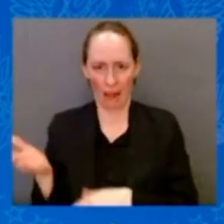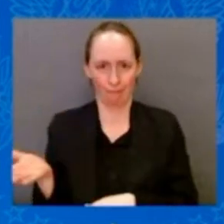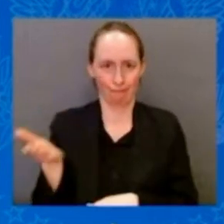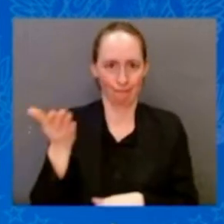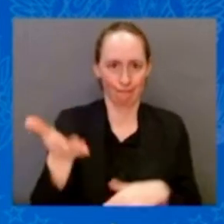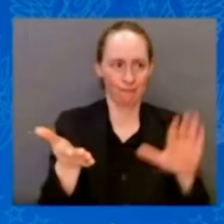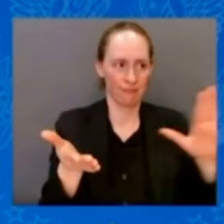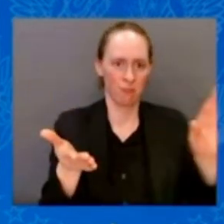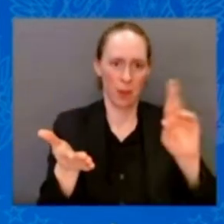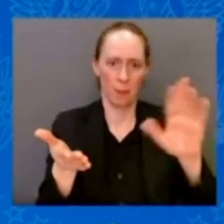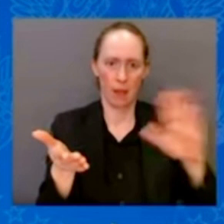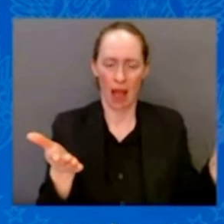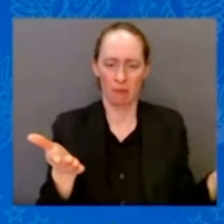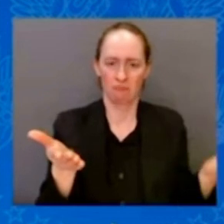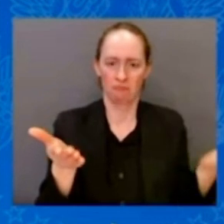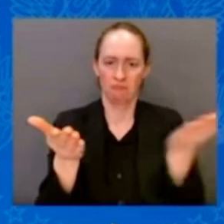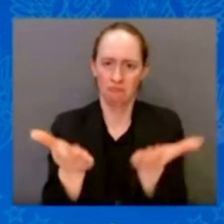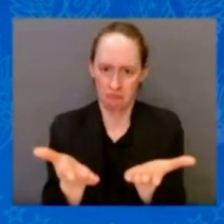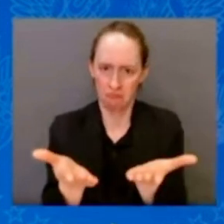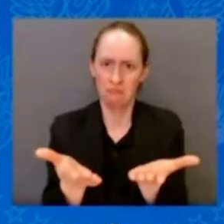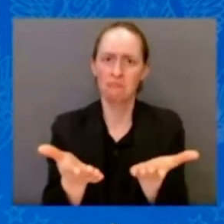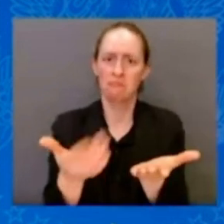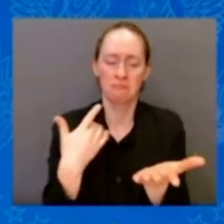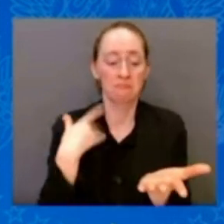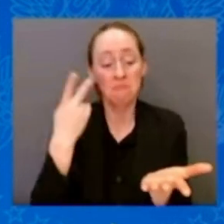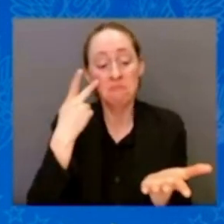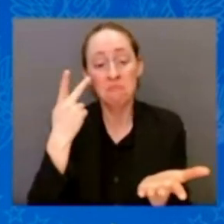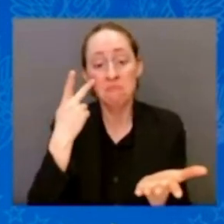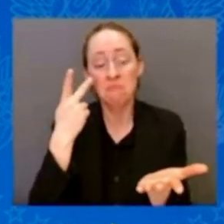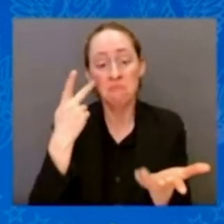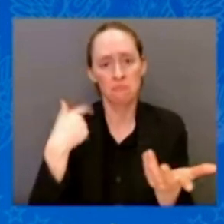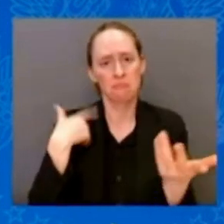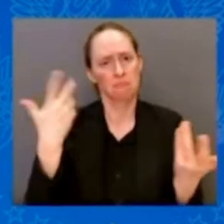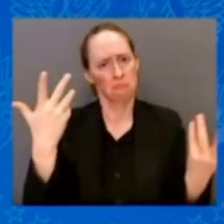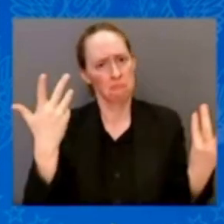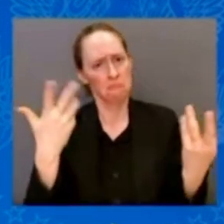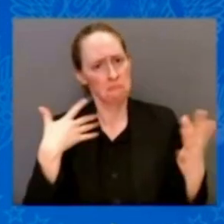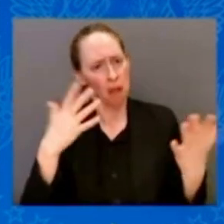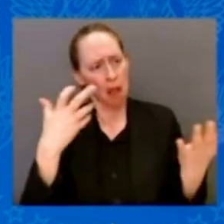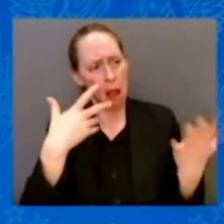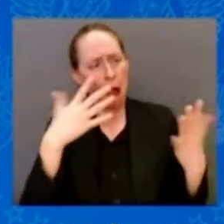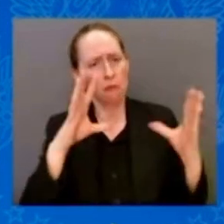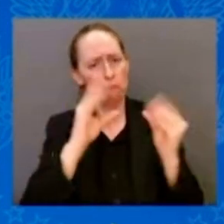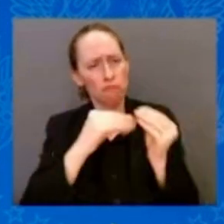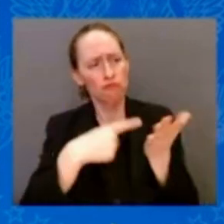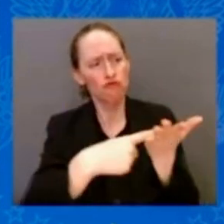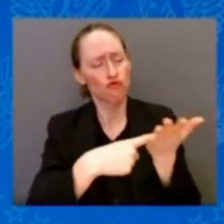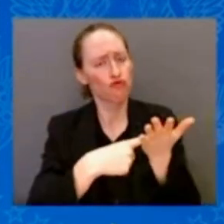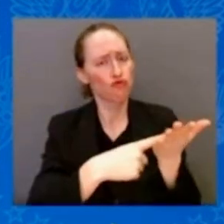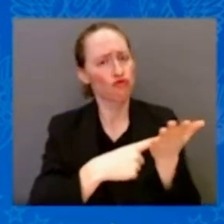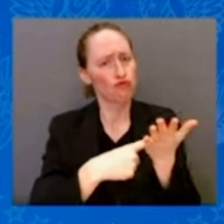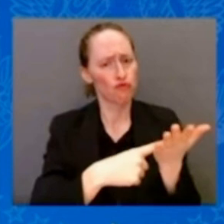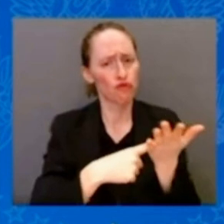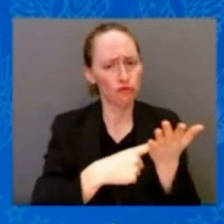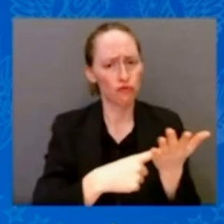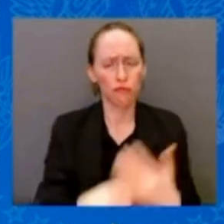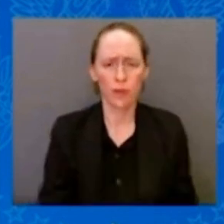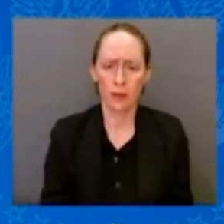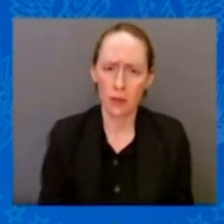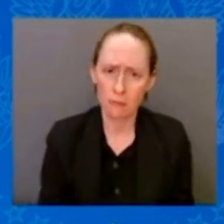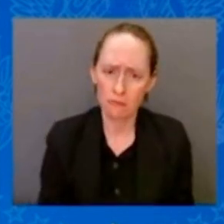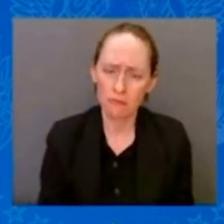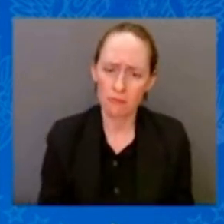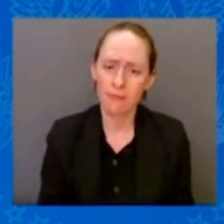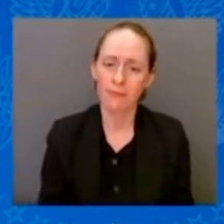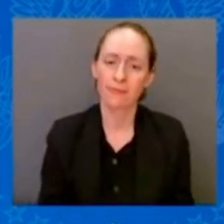He talked about all these things. I said, look, why don't we just — by — I think it's March — the first week in March — why don't we just lay out our budgets? You